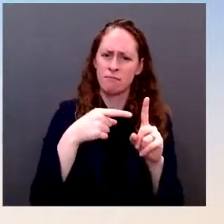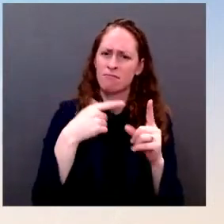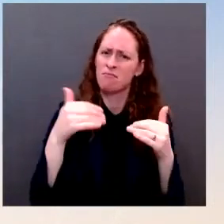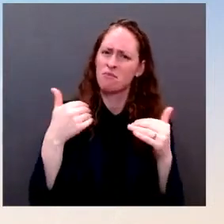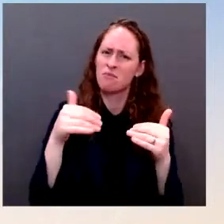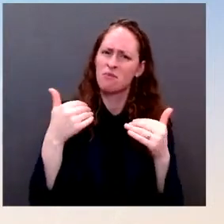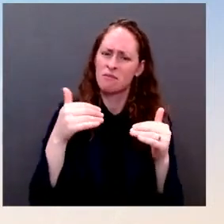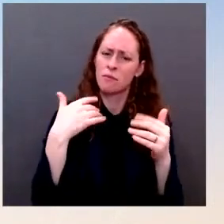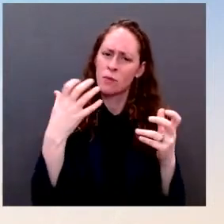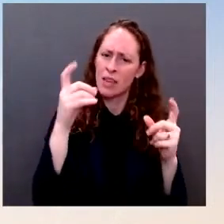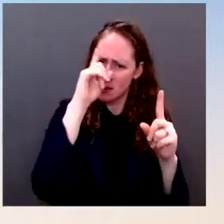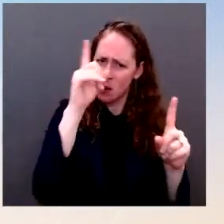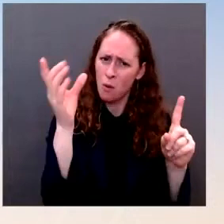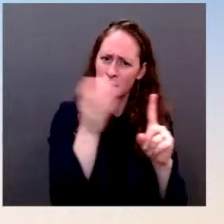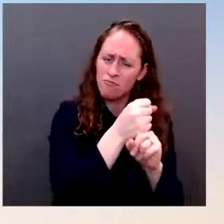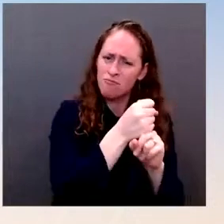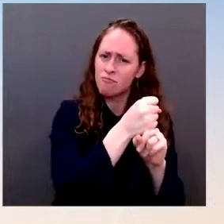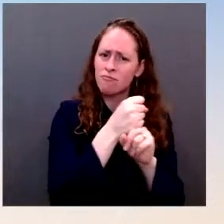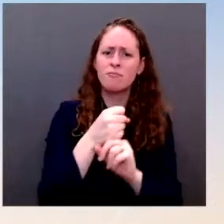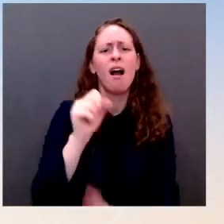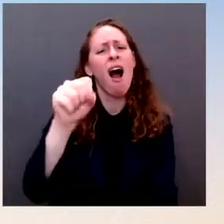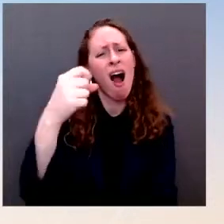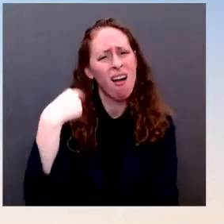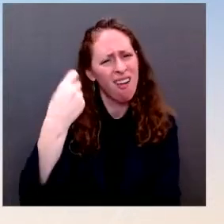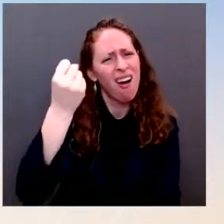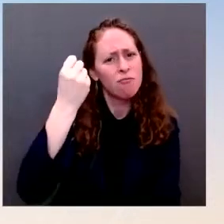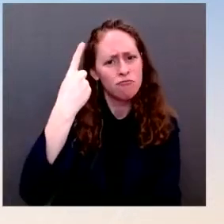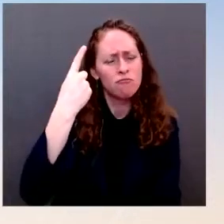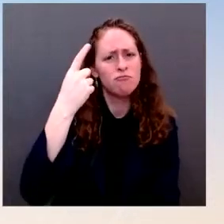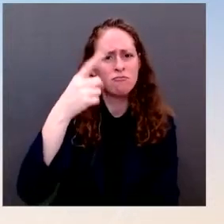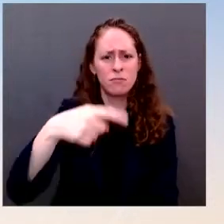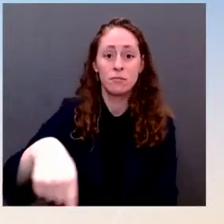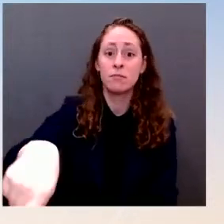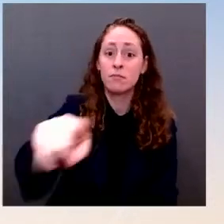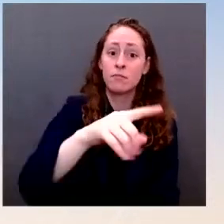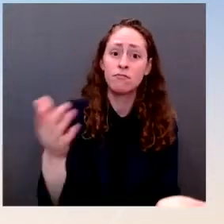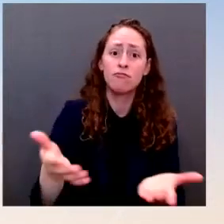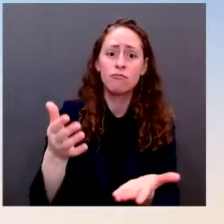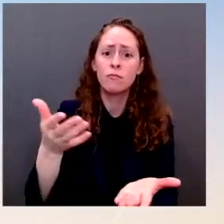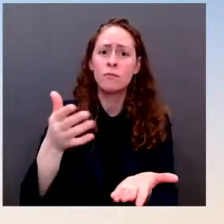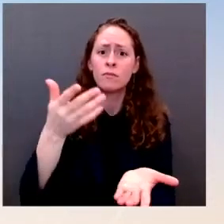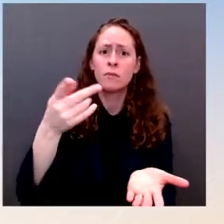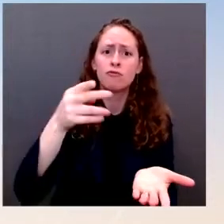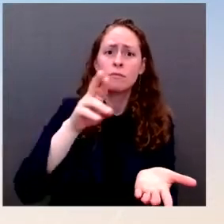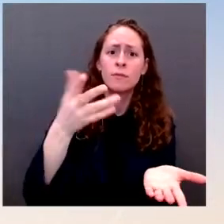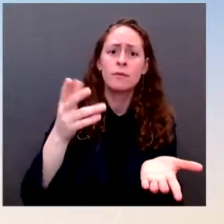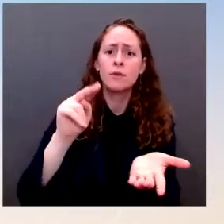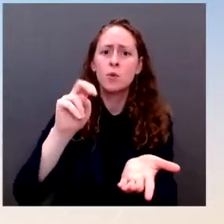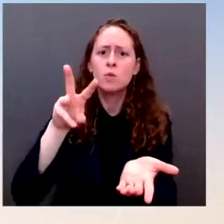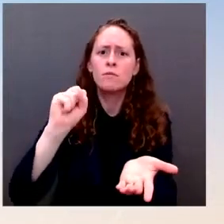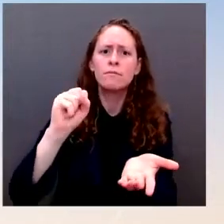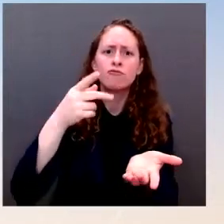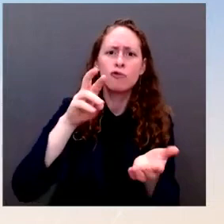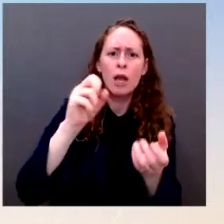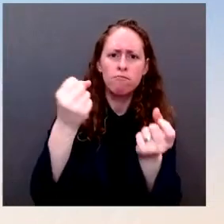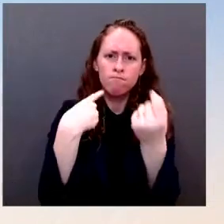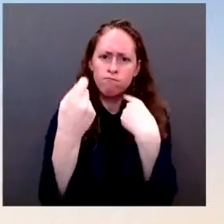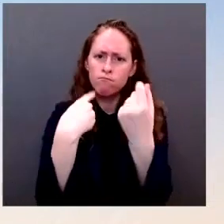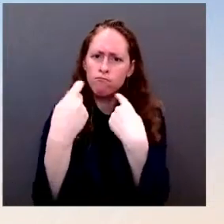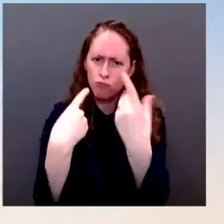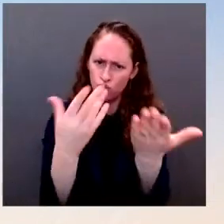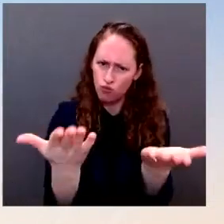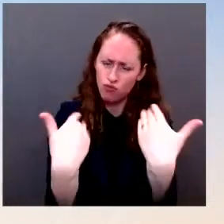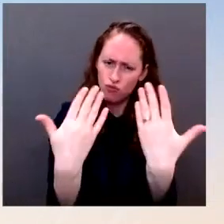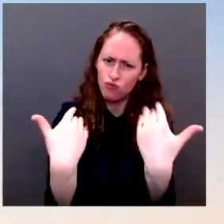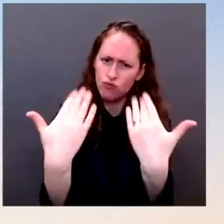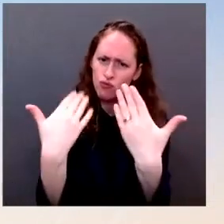with all of you every day and welcome the scrutiny, welcome the tough questioning. And as I said yesterday, of course, we will do everything we can to provide as many details as possible. But